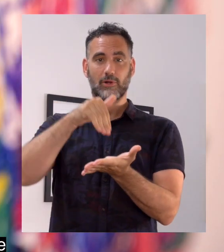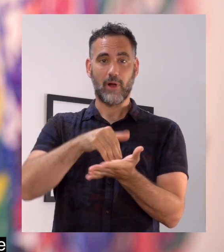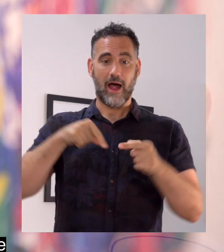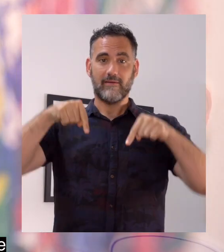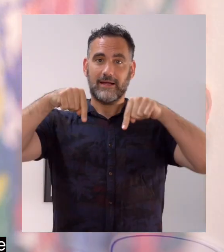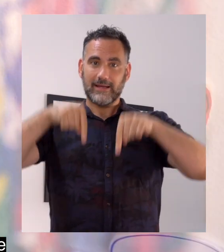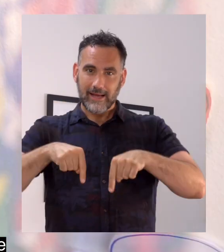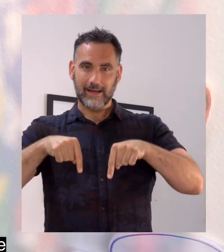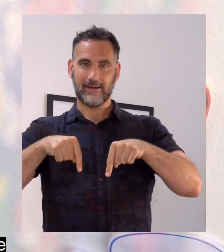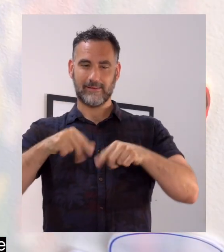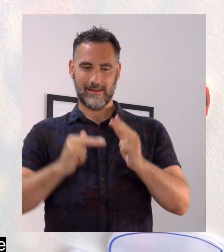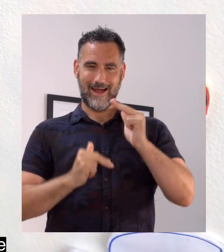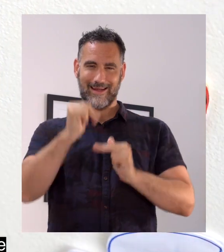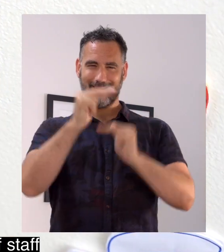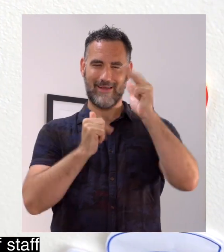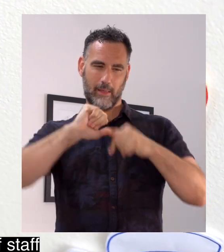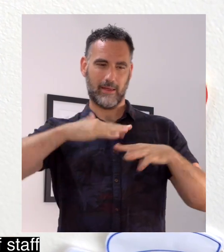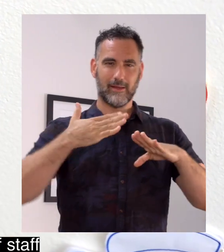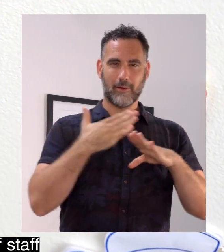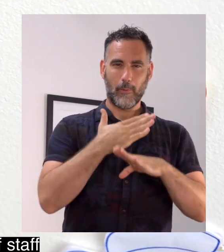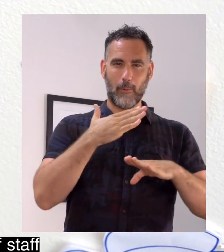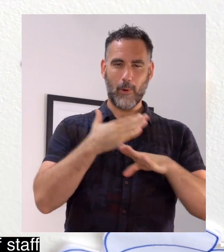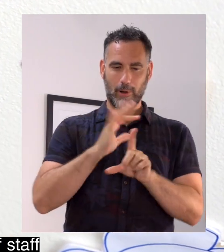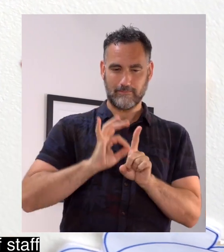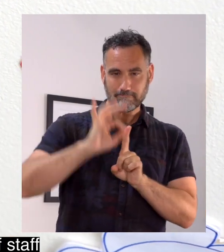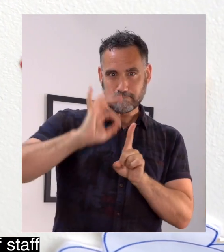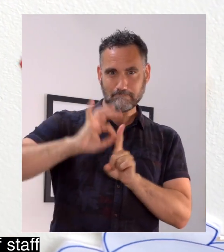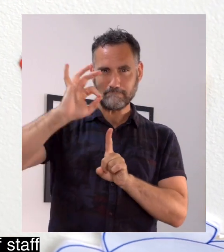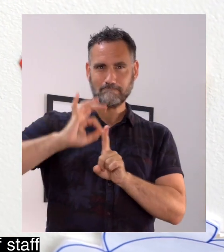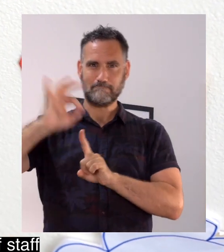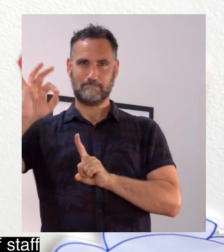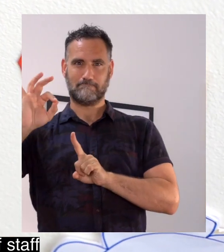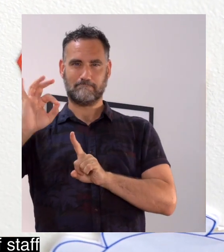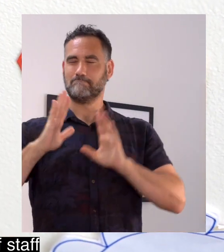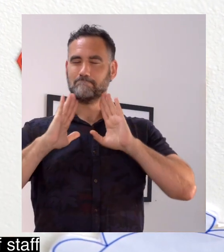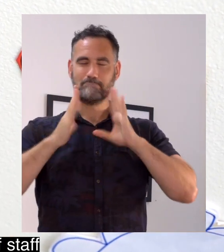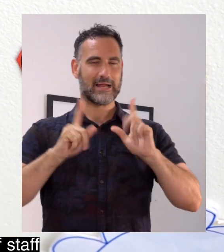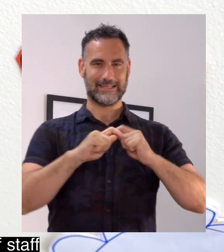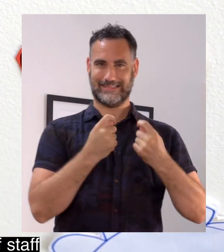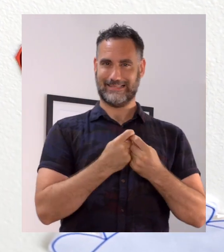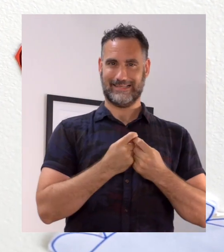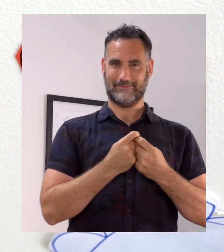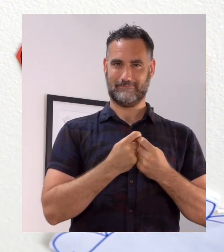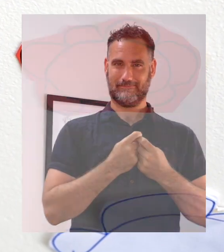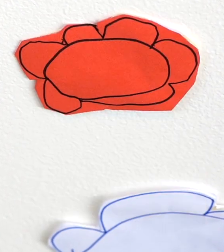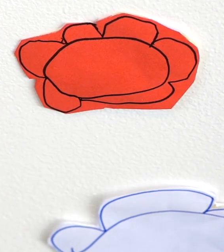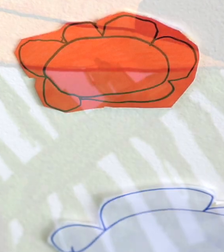and develop their artistic practice alongside a big and fantastic team of staff.